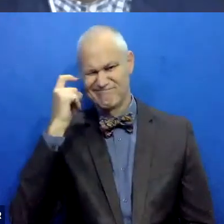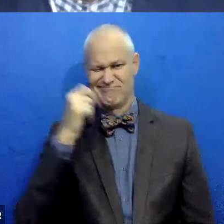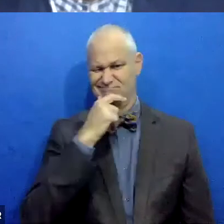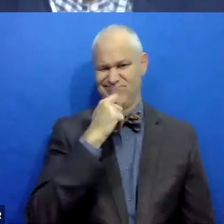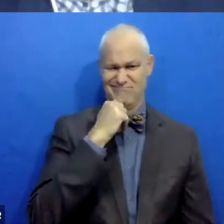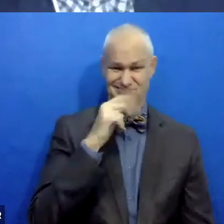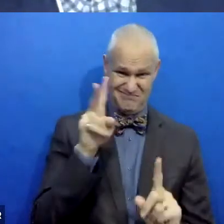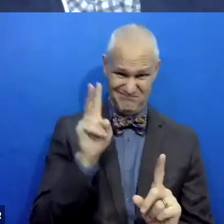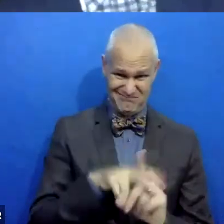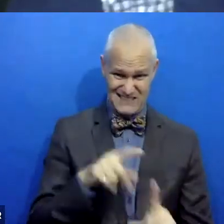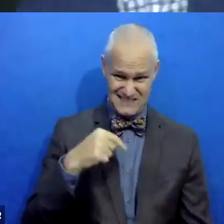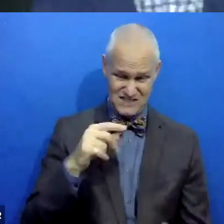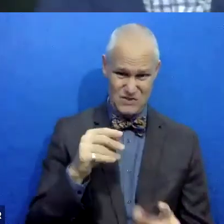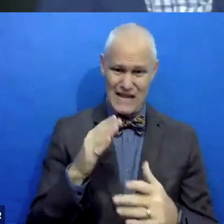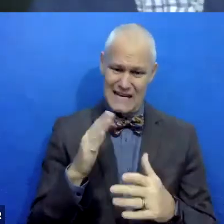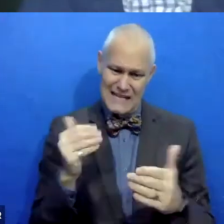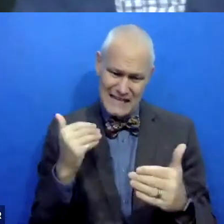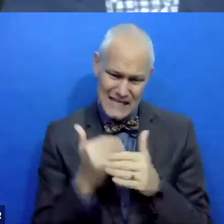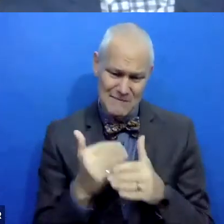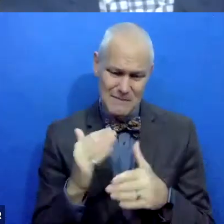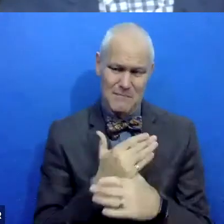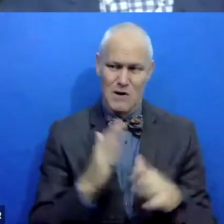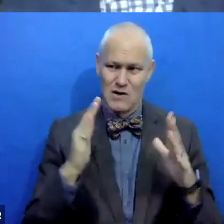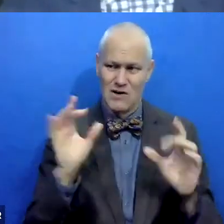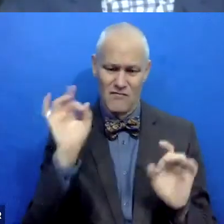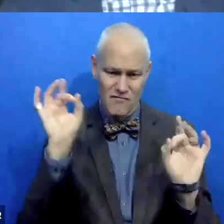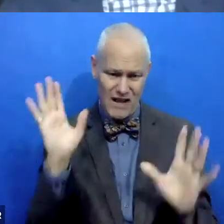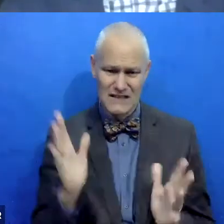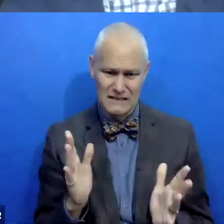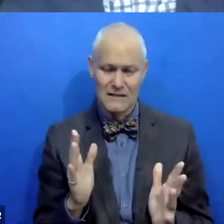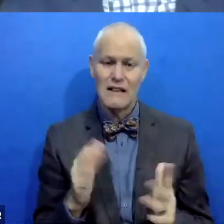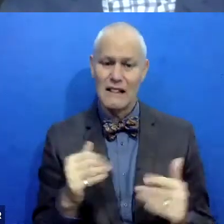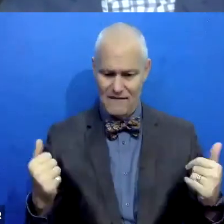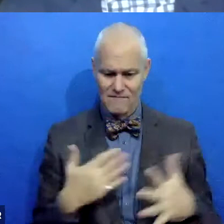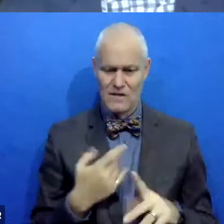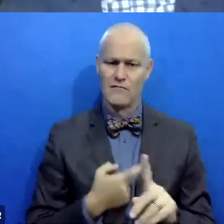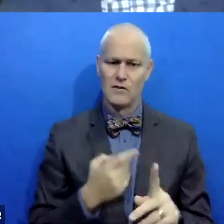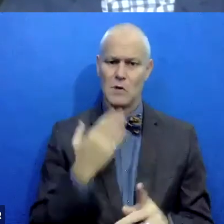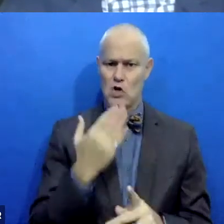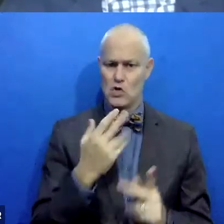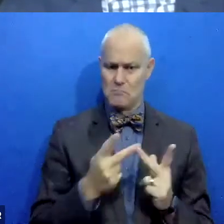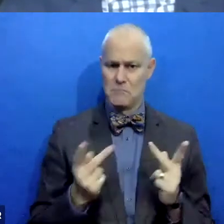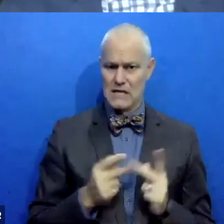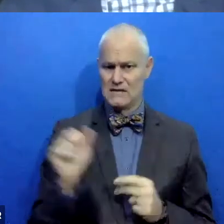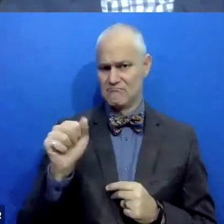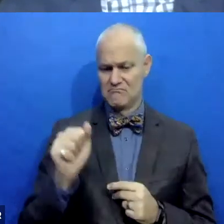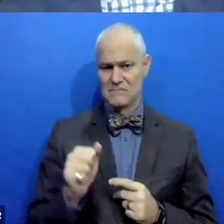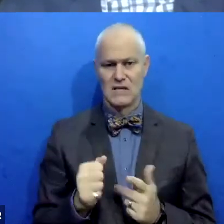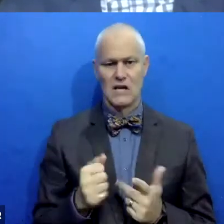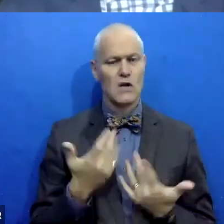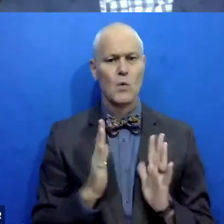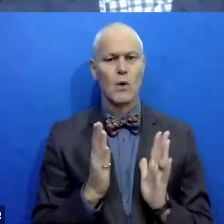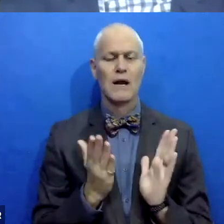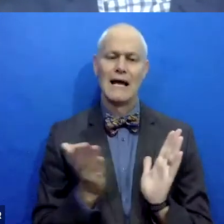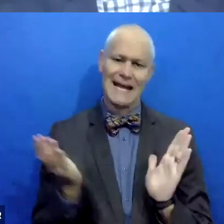restorative justice to intimate partner violence. Um, those fears came from a good place. Uh, we don't want to reprivatize, uh,